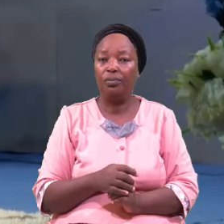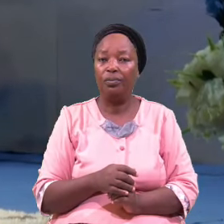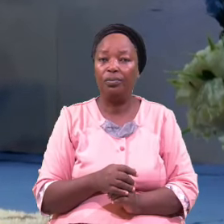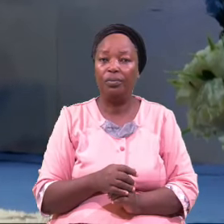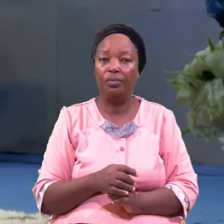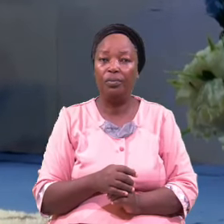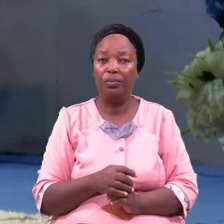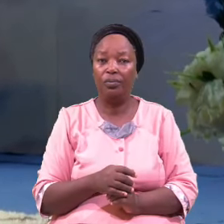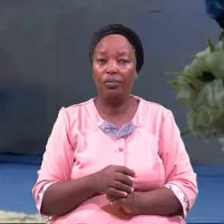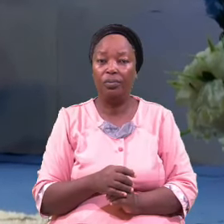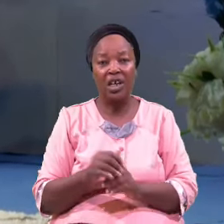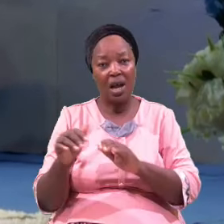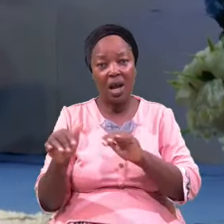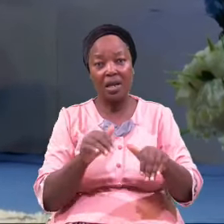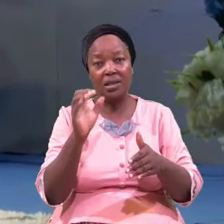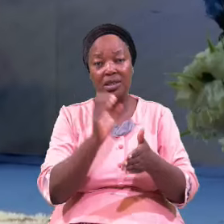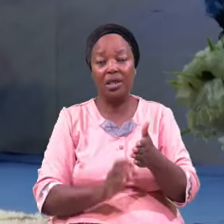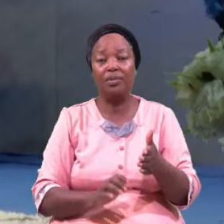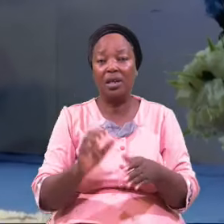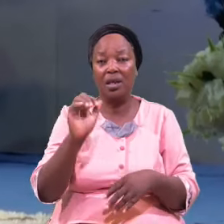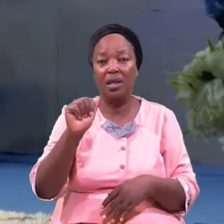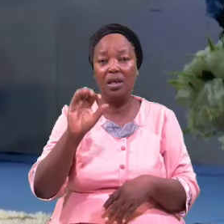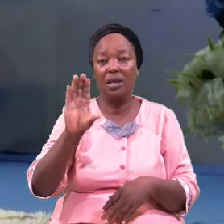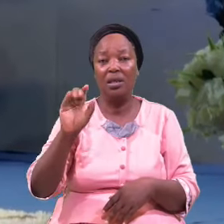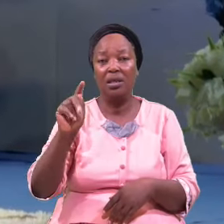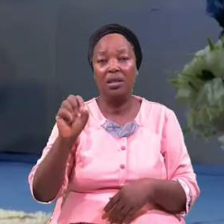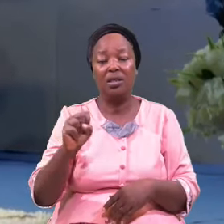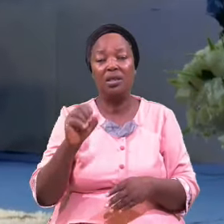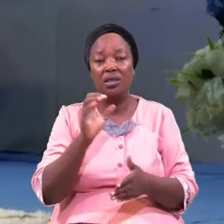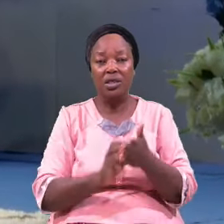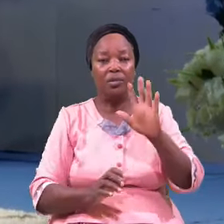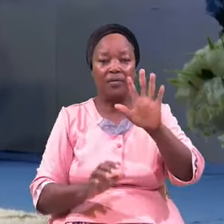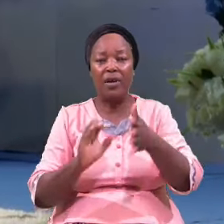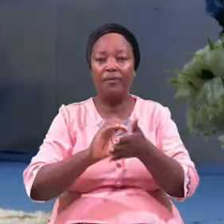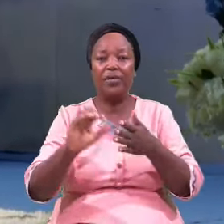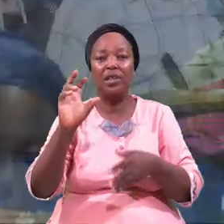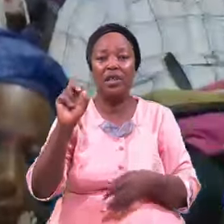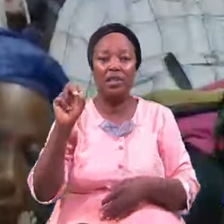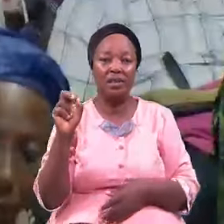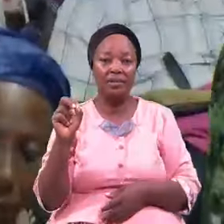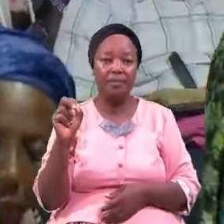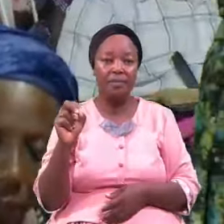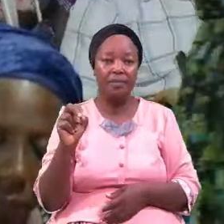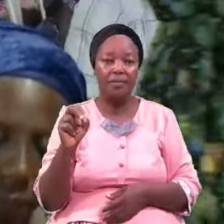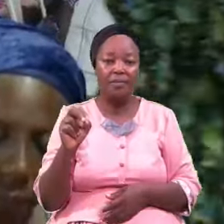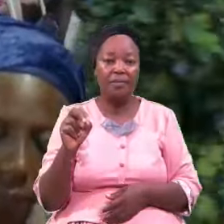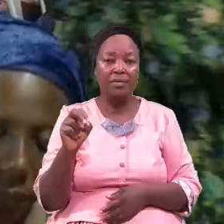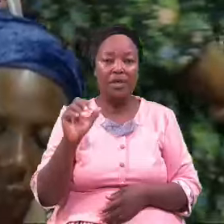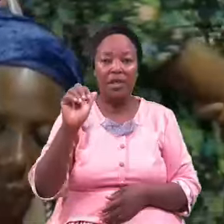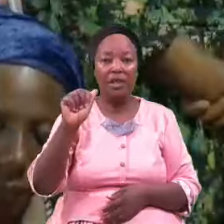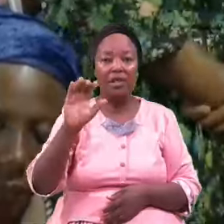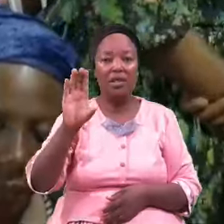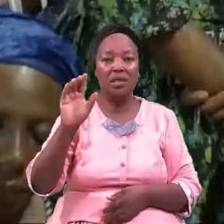Acts Chapter 5 Reading Here From Bustarty Acts Chapter 5